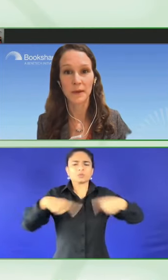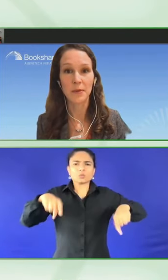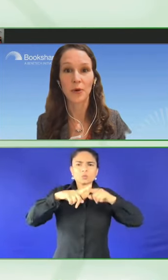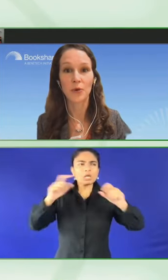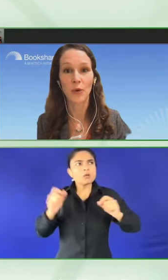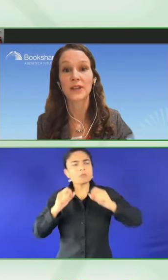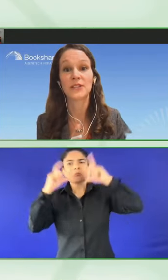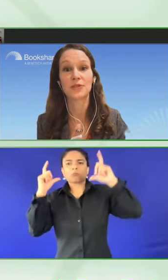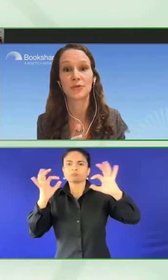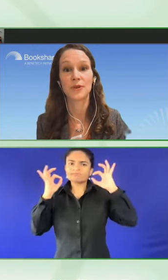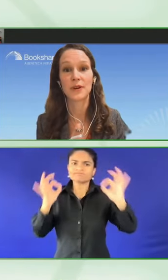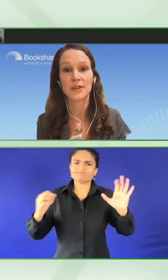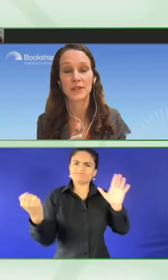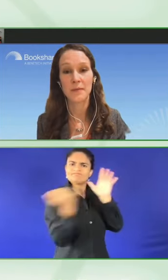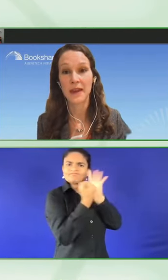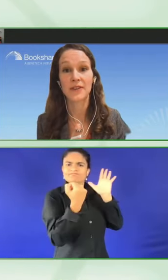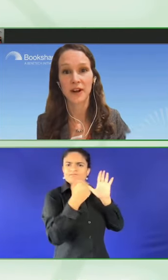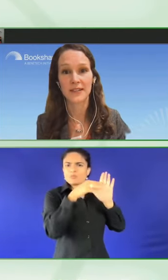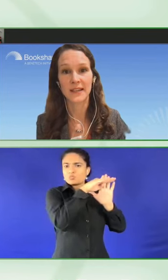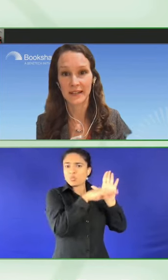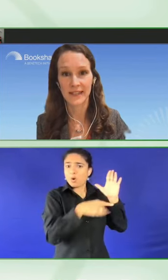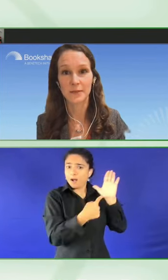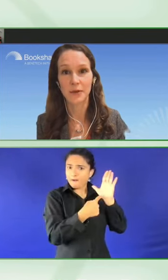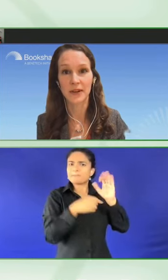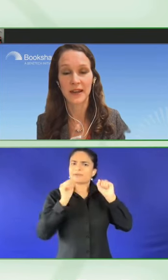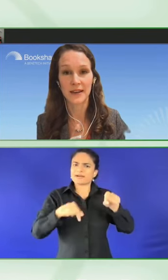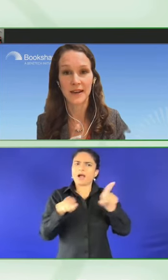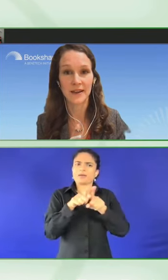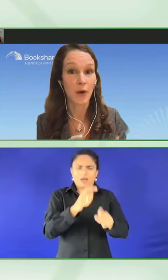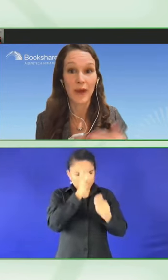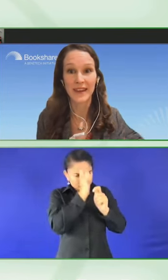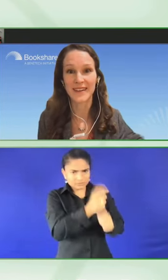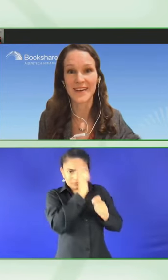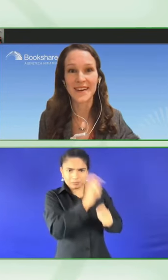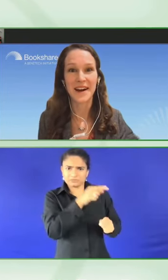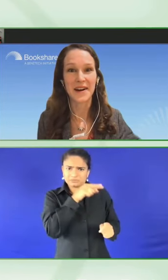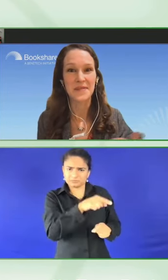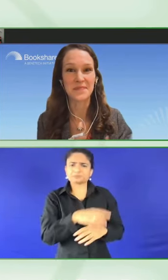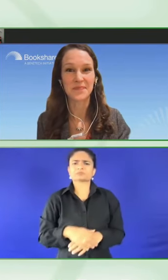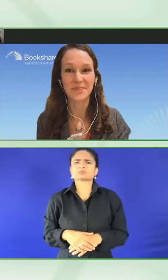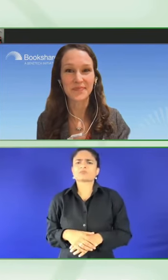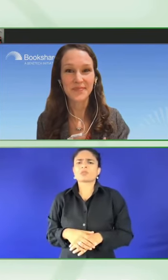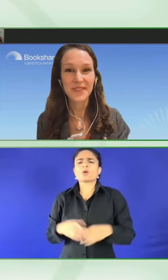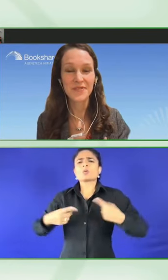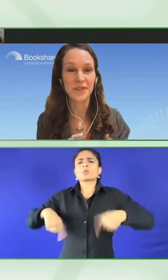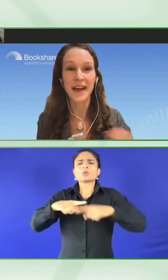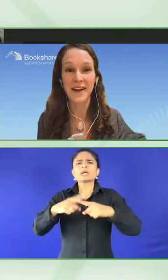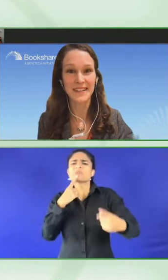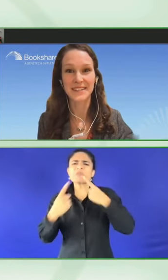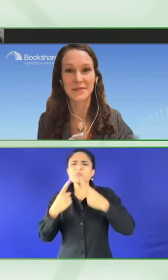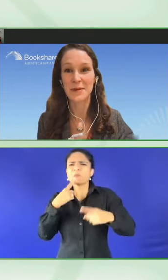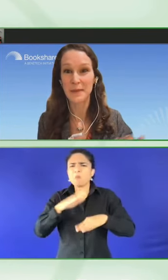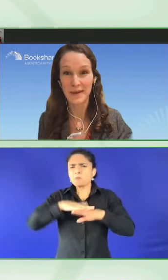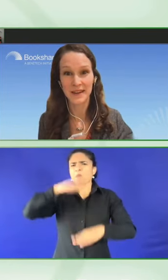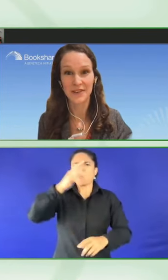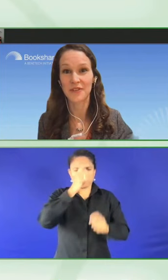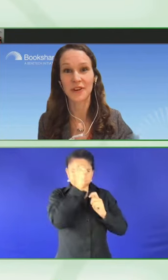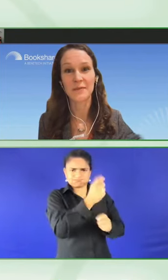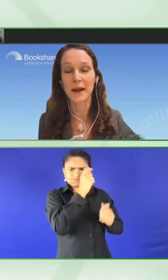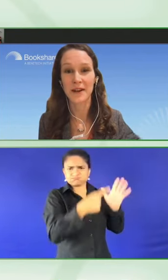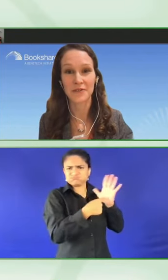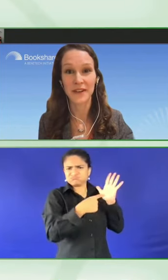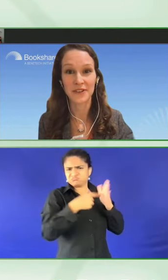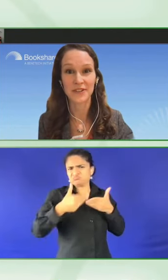support people who want to make their content accessible and not wait for that content to be maybe